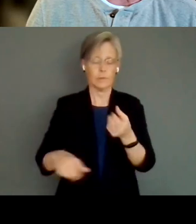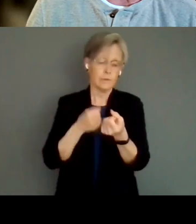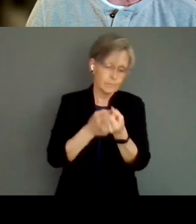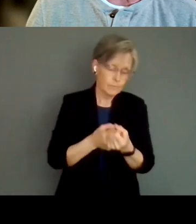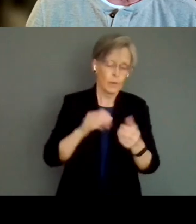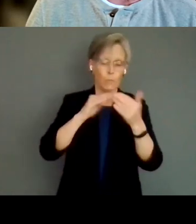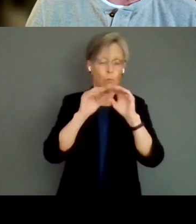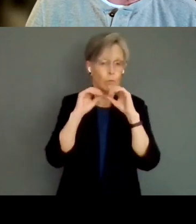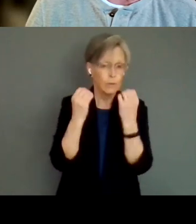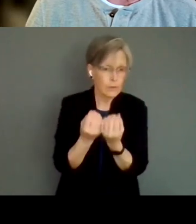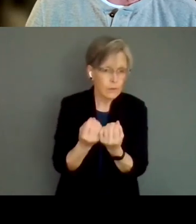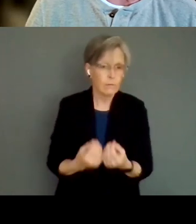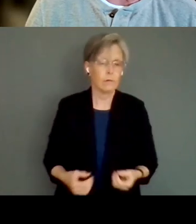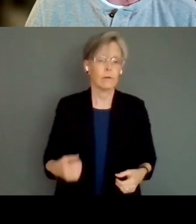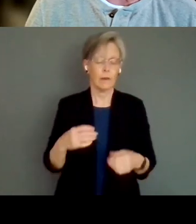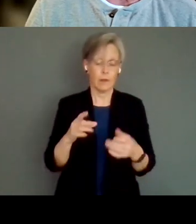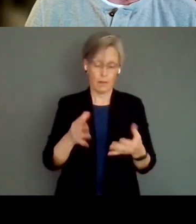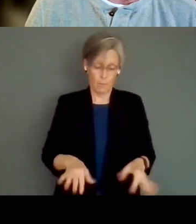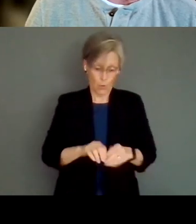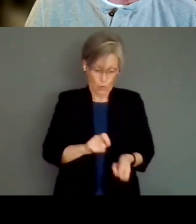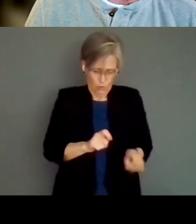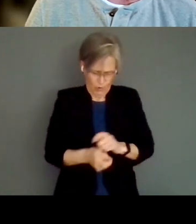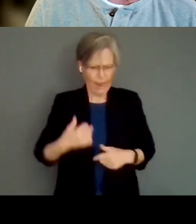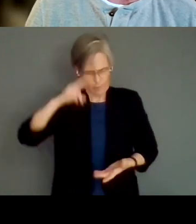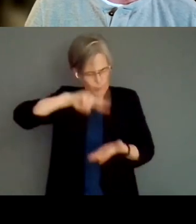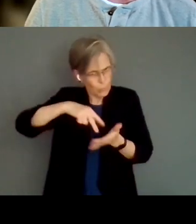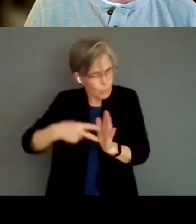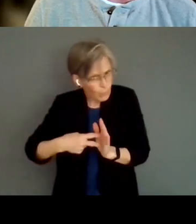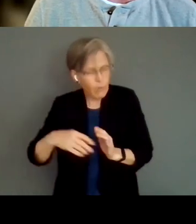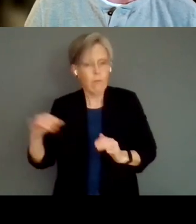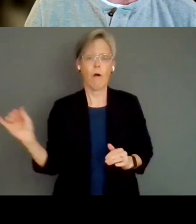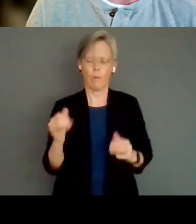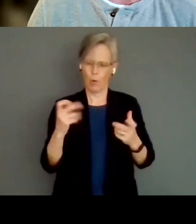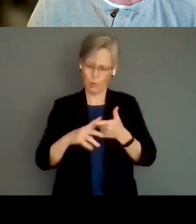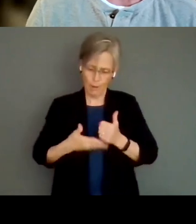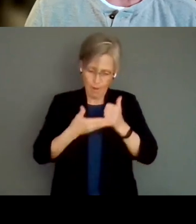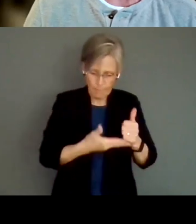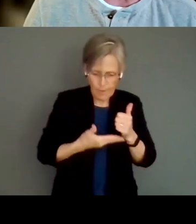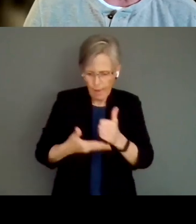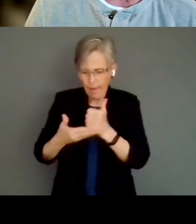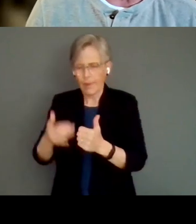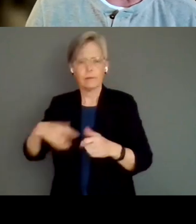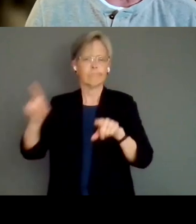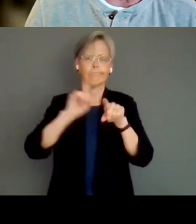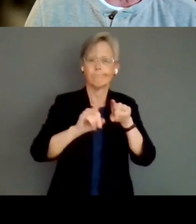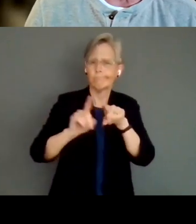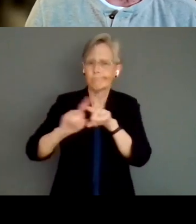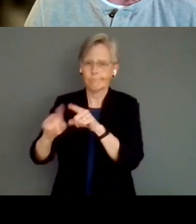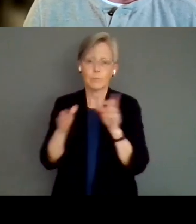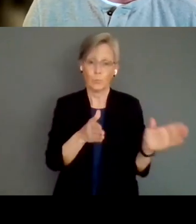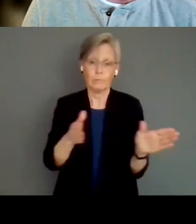organizations, making meaningful change, always seeking to be a helper in whatever capacity she can.